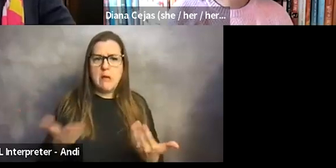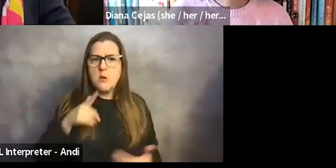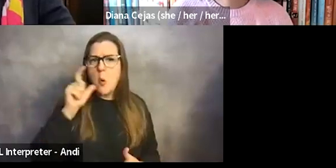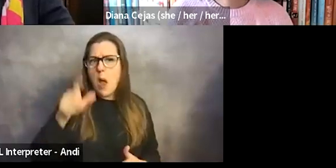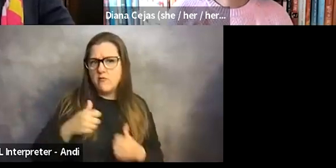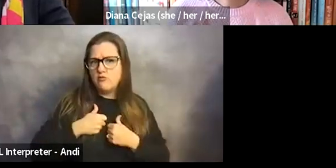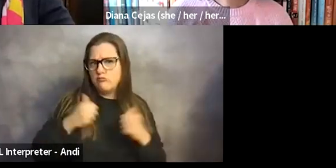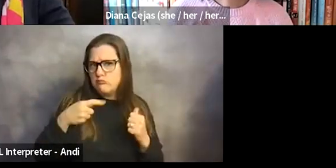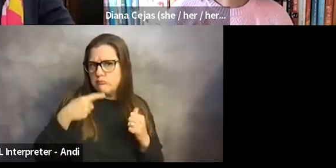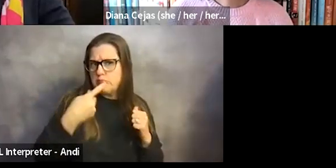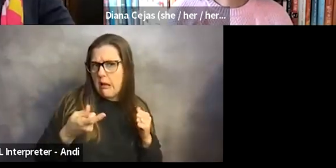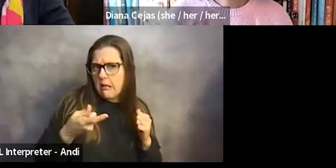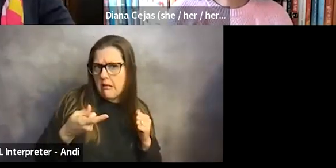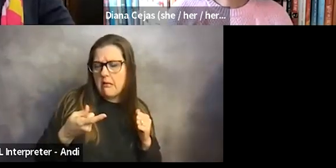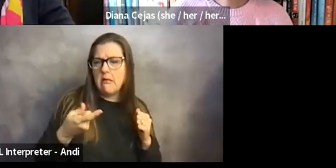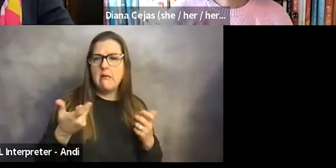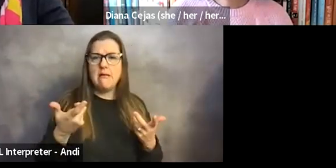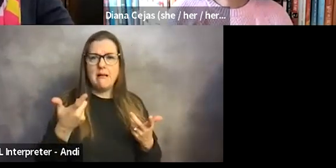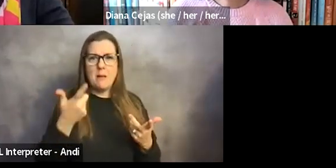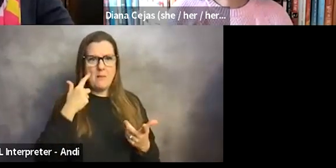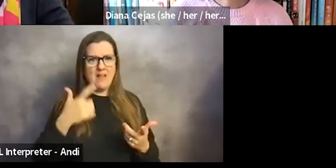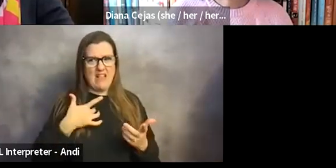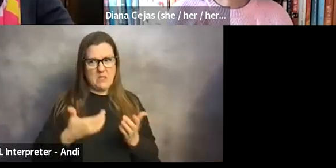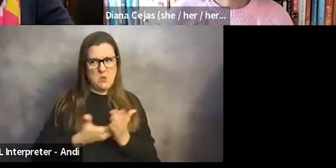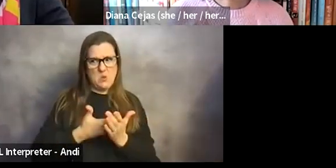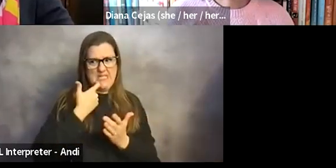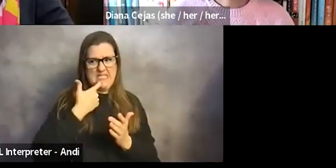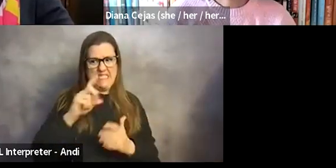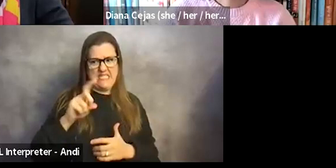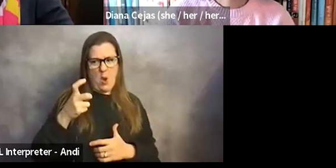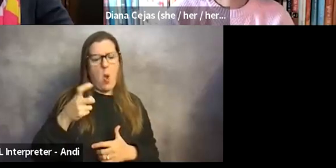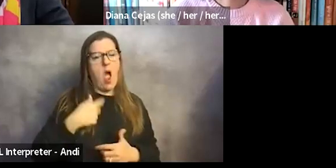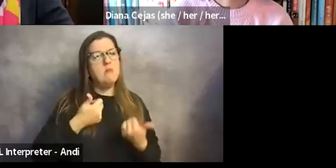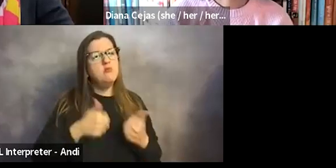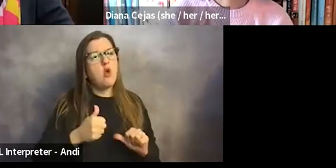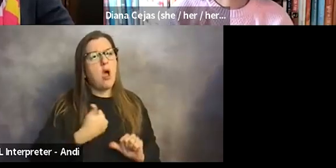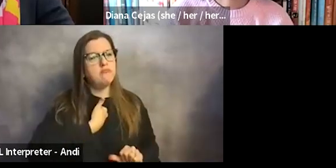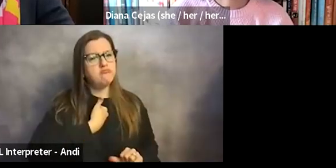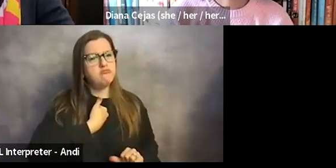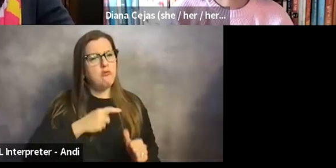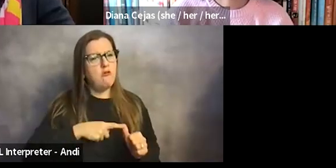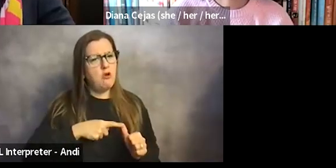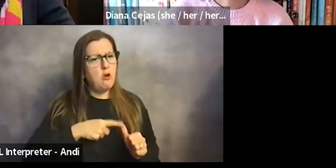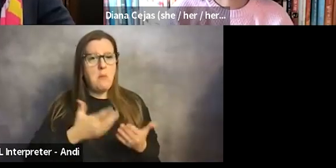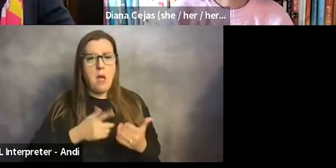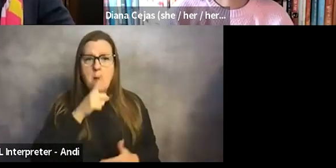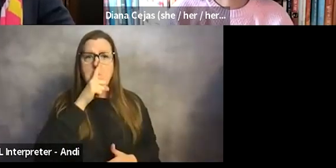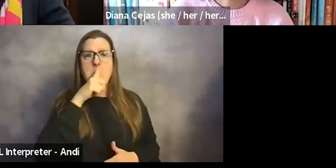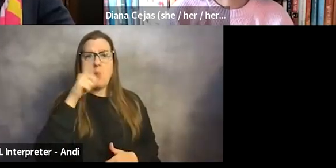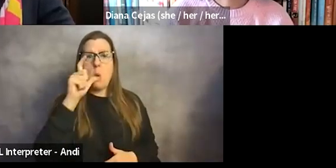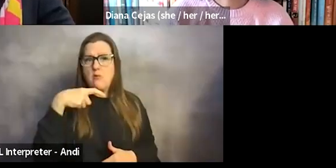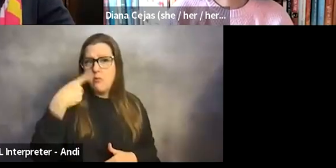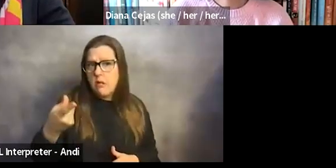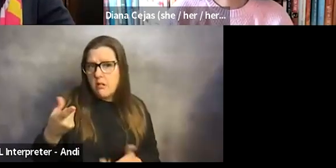disclose since it was such a newer diagnosis. So I'm going to try this first and then I probably won't need to disclose. Everybody